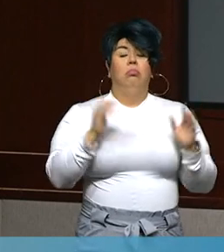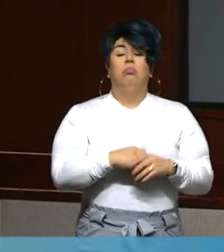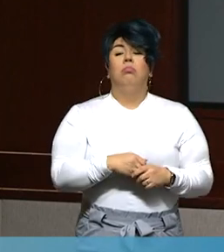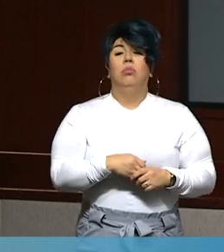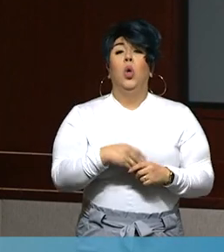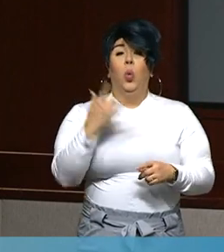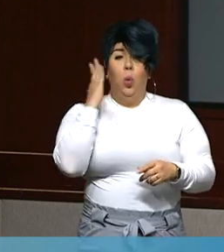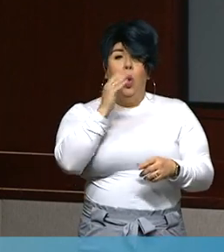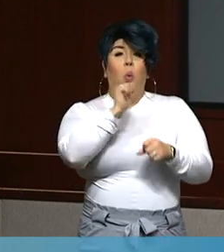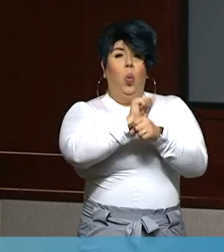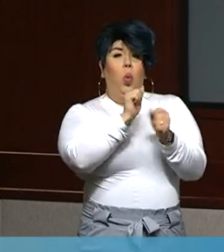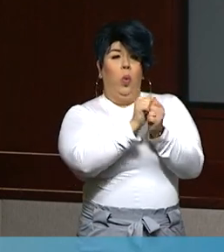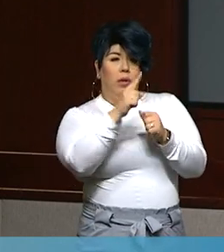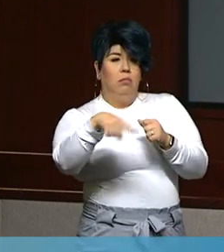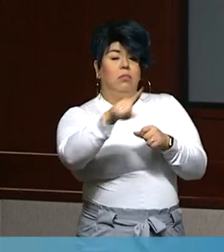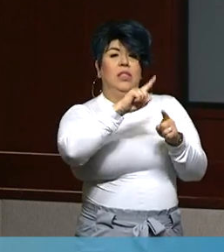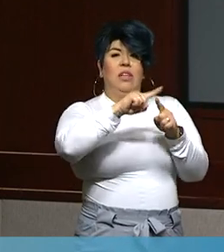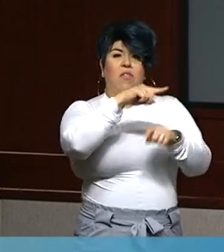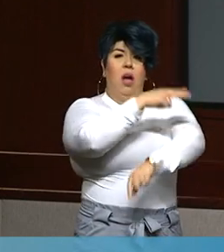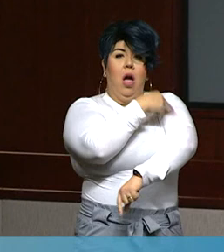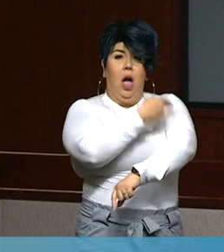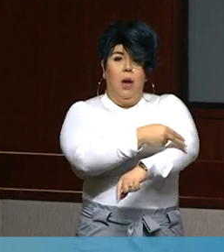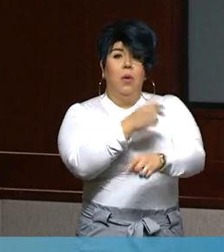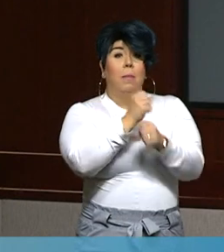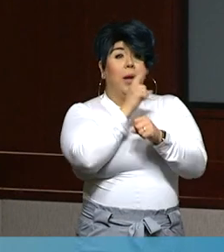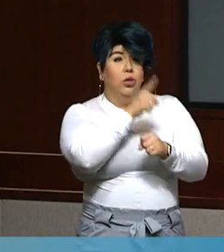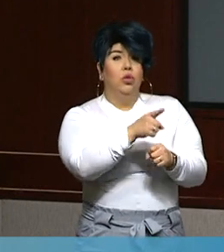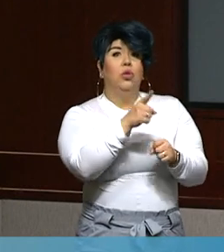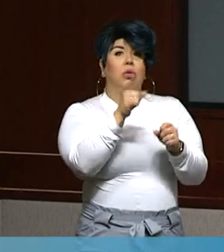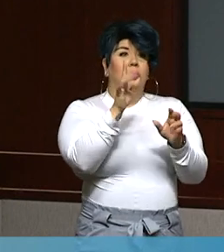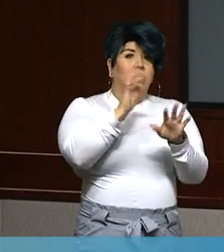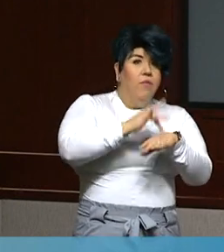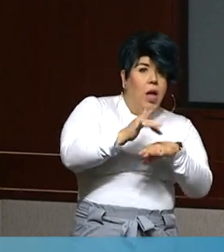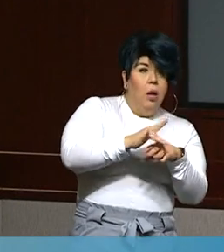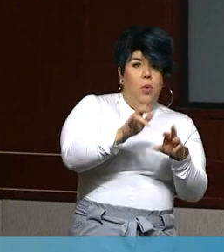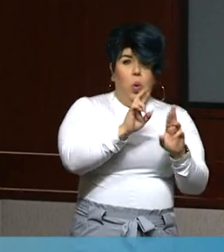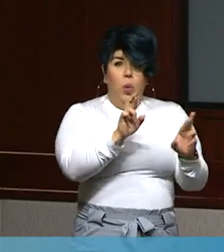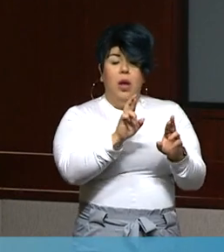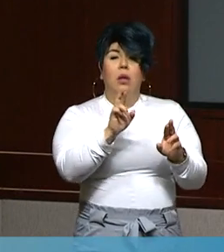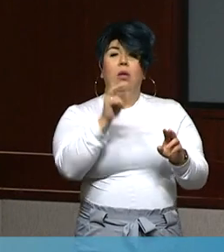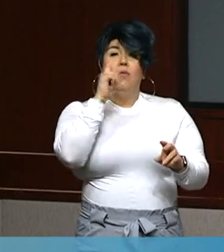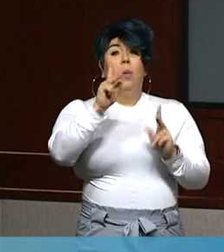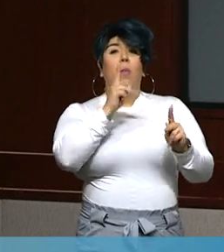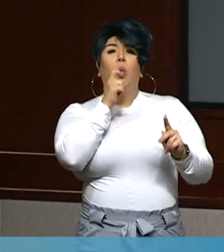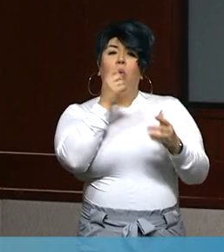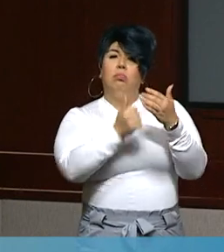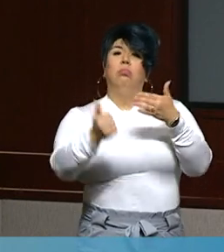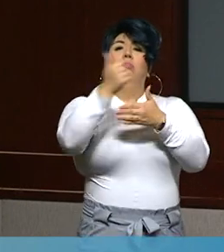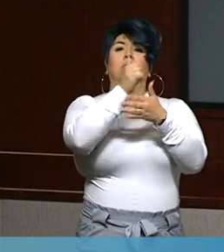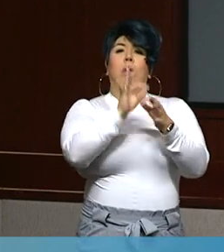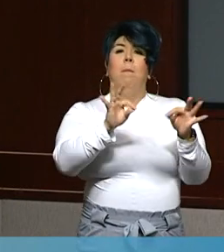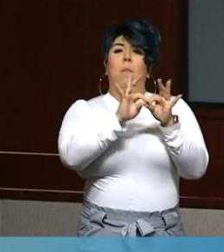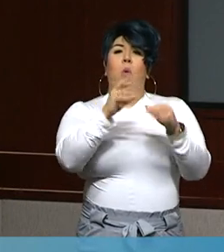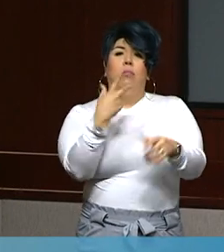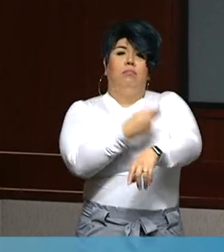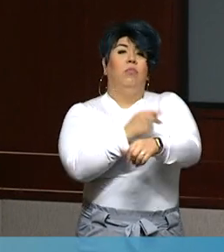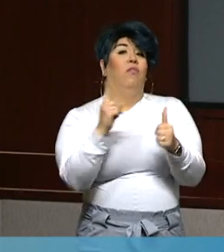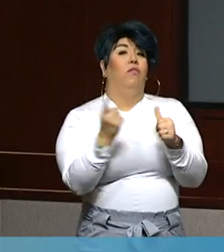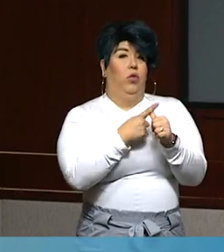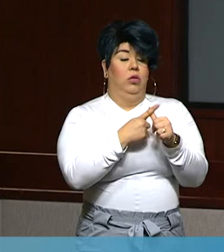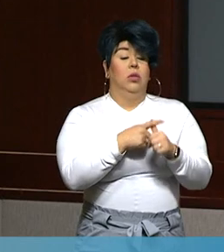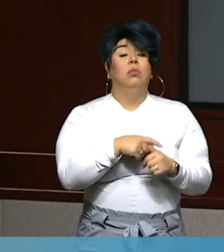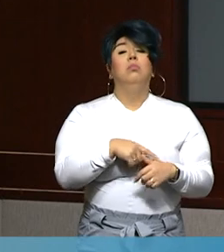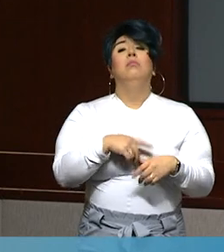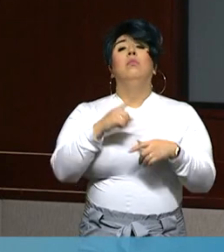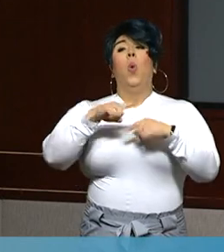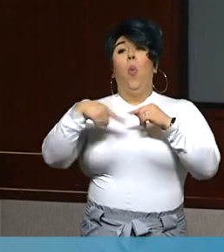work through the prioritization list to ensure that the vaccine is readily available for those prioritized groups. As the vaccine becomes more